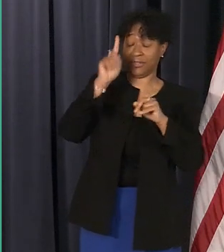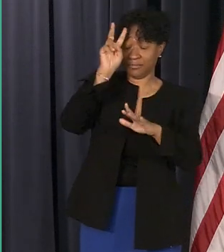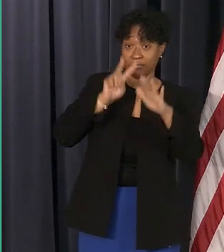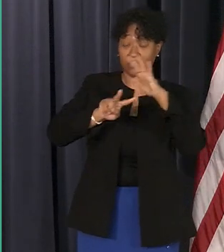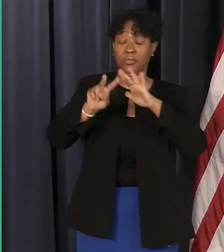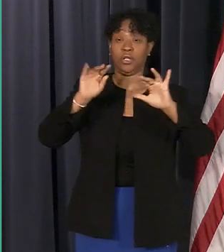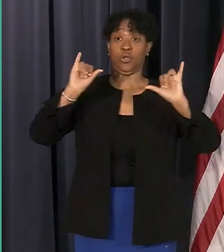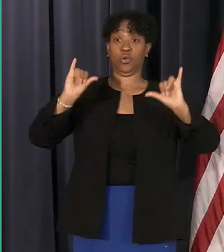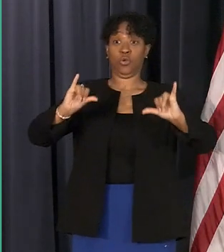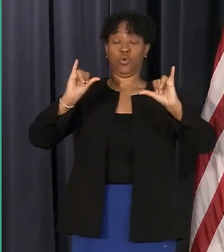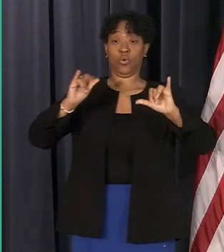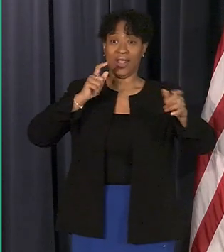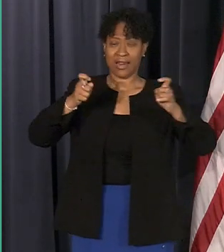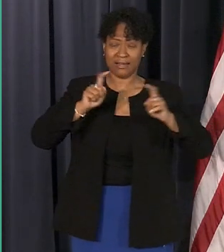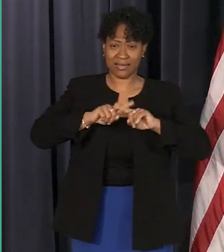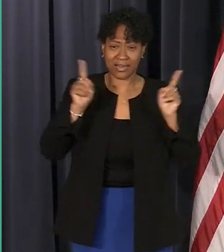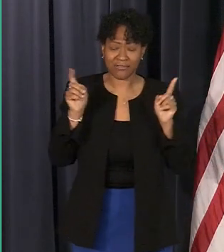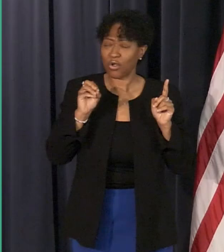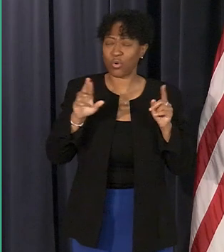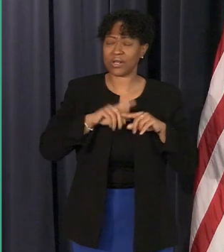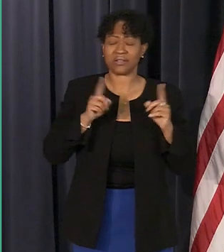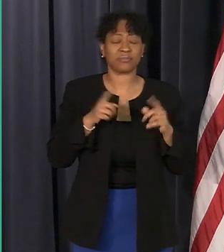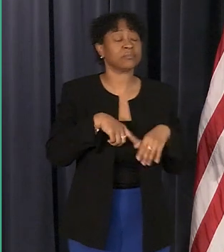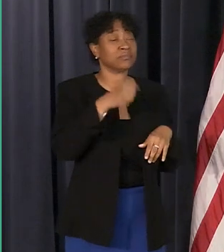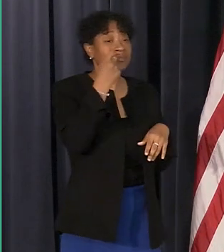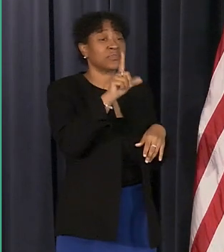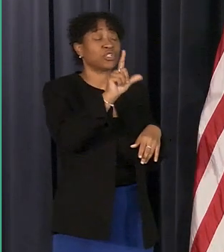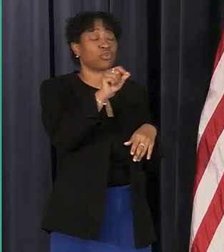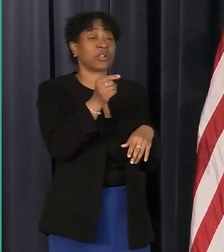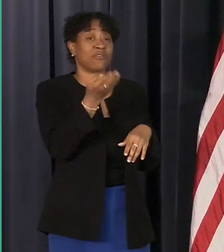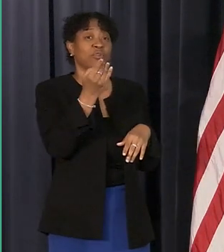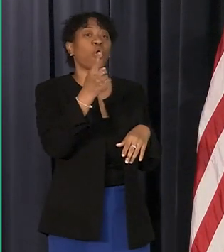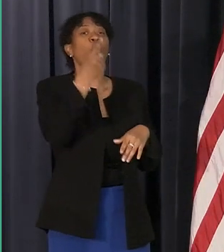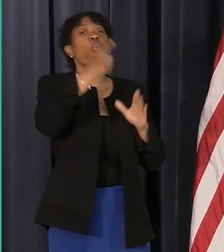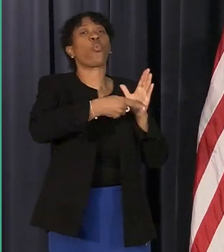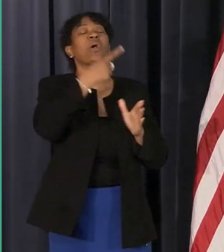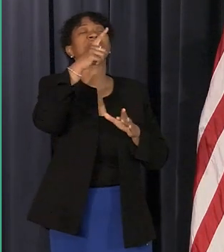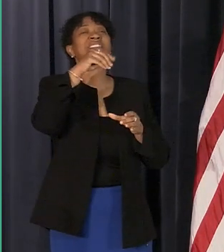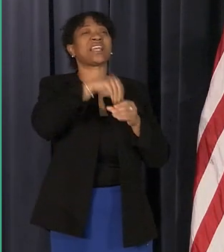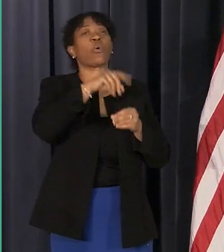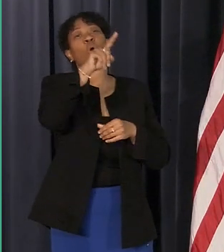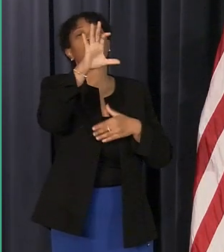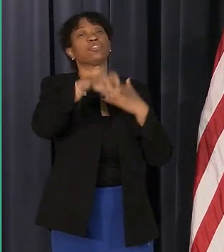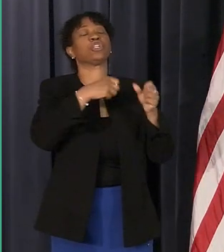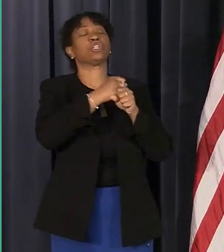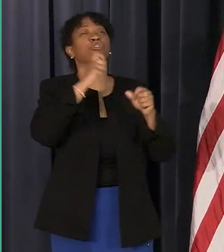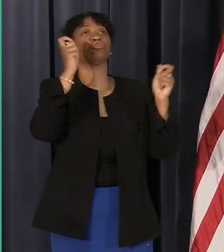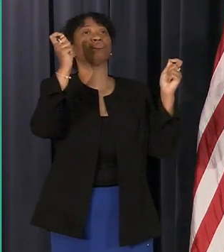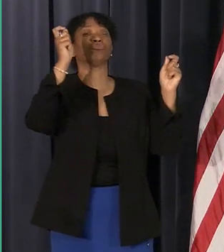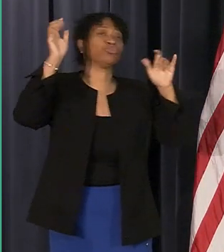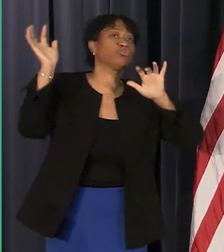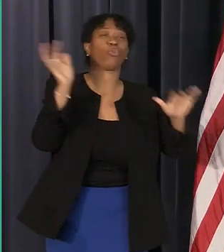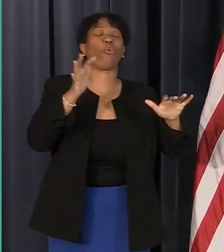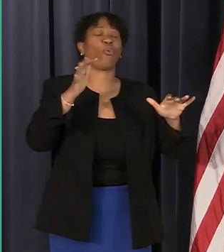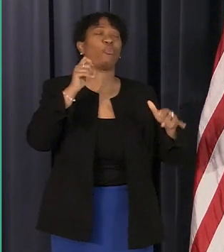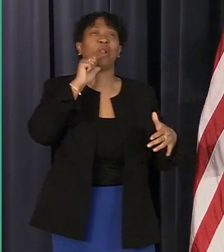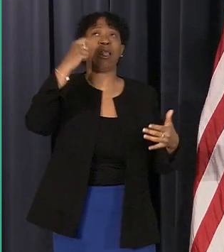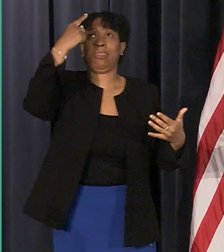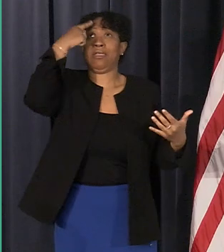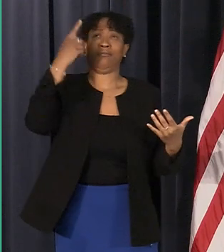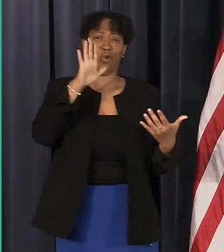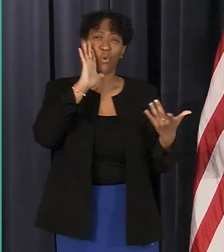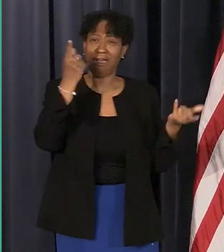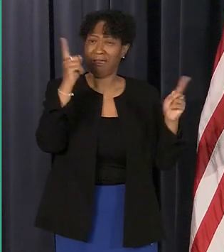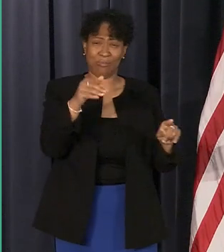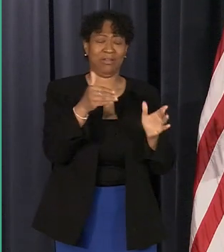we have to handle this differently or is that not accurate 2014 was a once in a hundred year storm uh at that point we did not have any reason to think